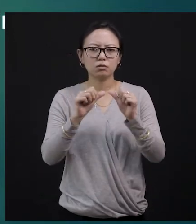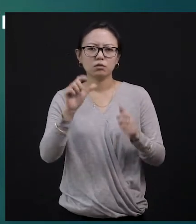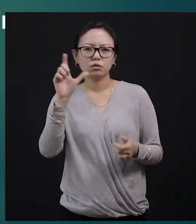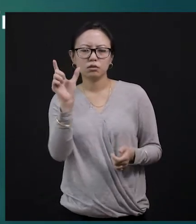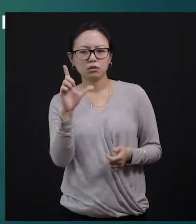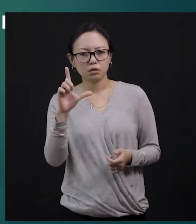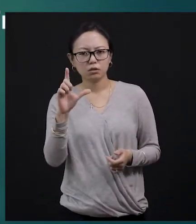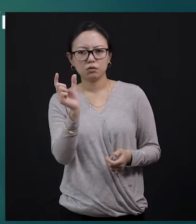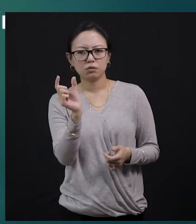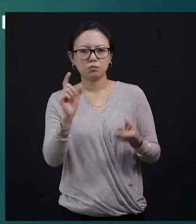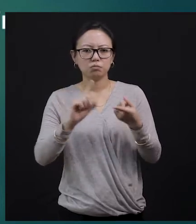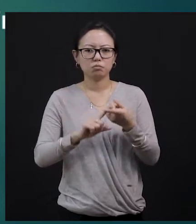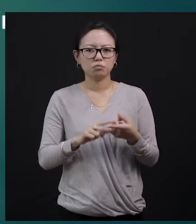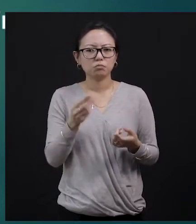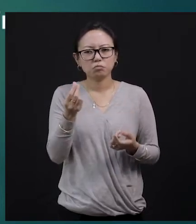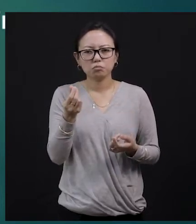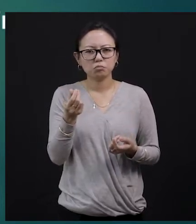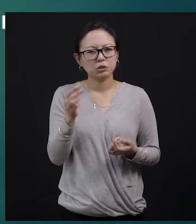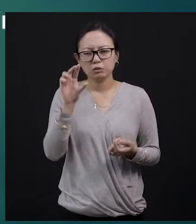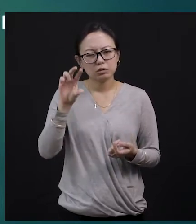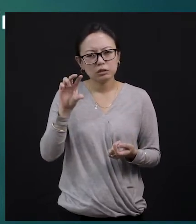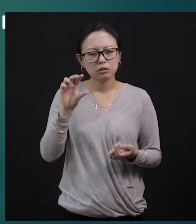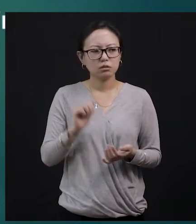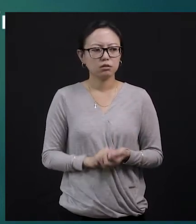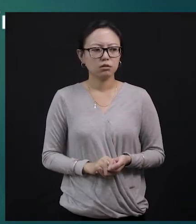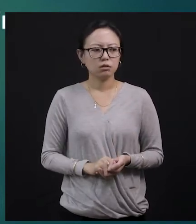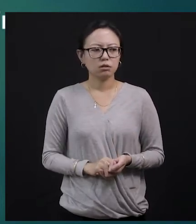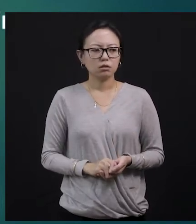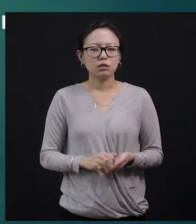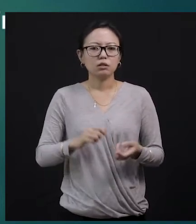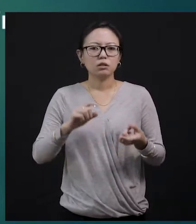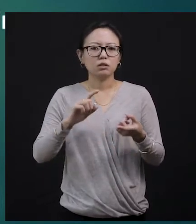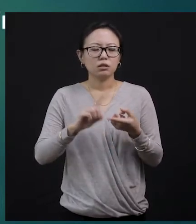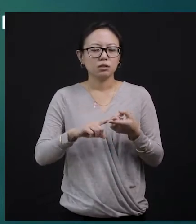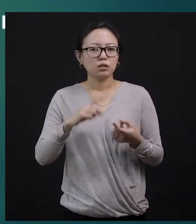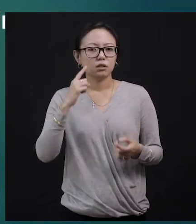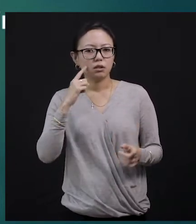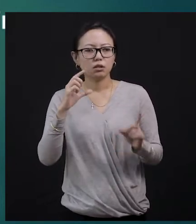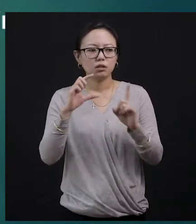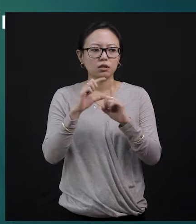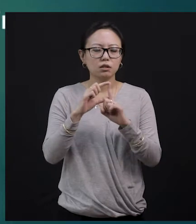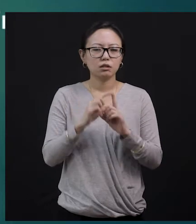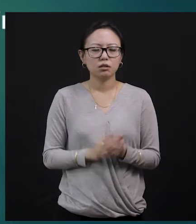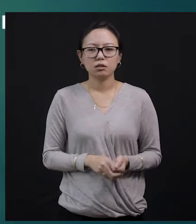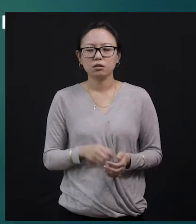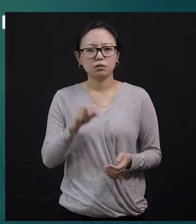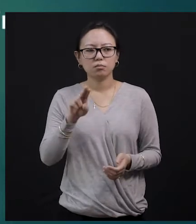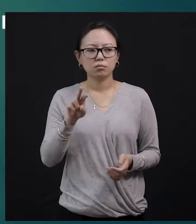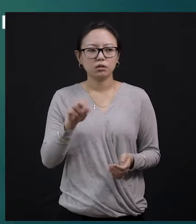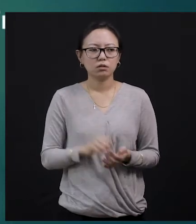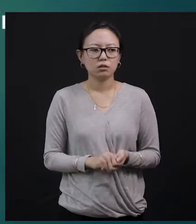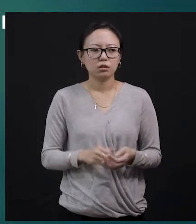an object of little value. Next, Eid, a festival and celebration for Muslims. Repeat it, a